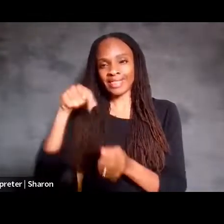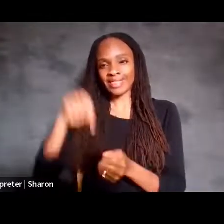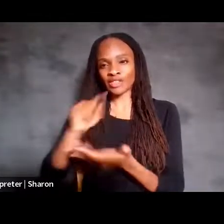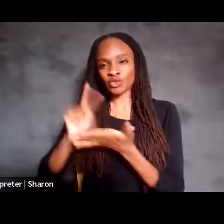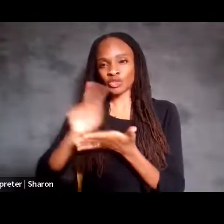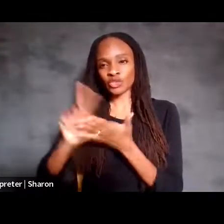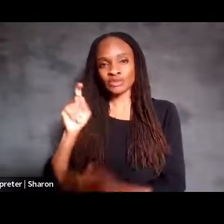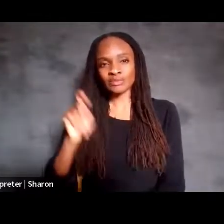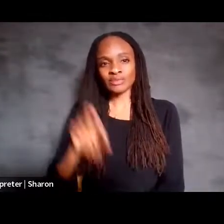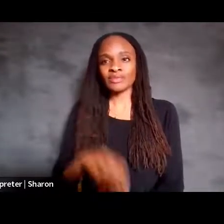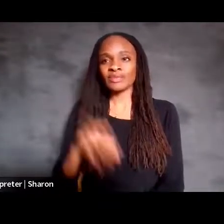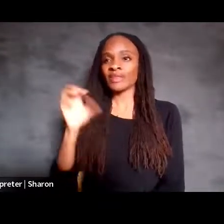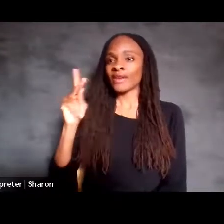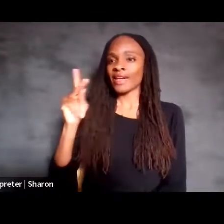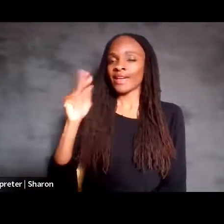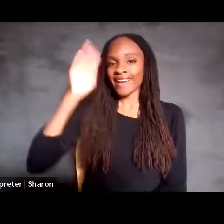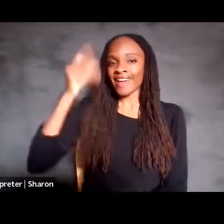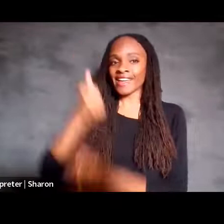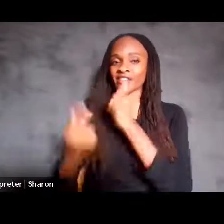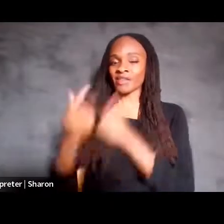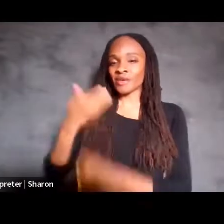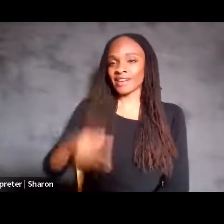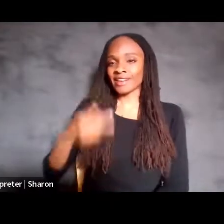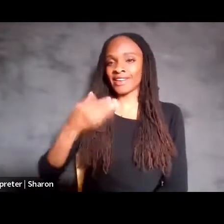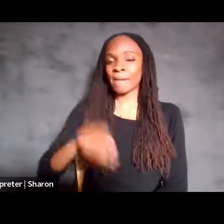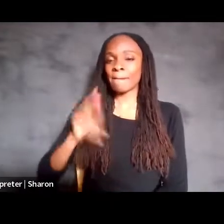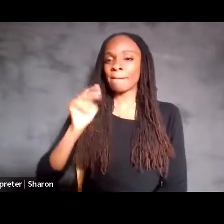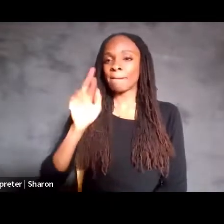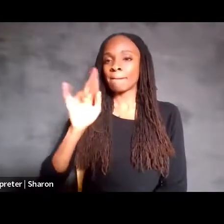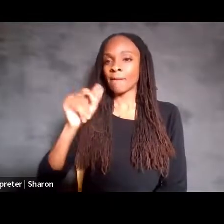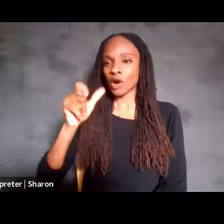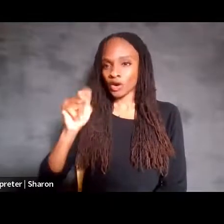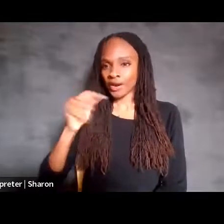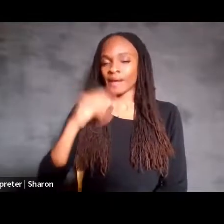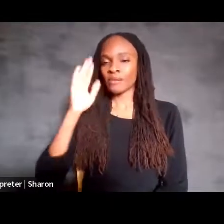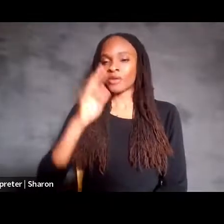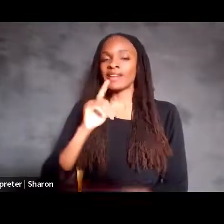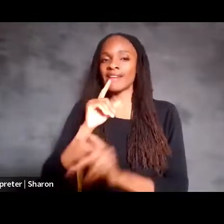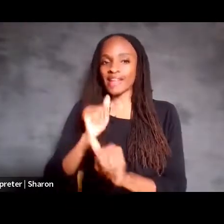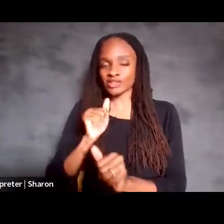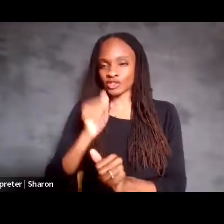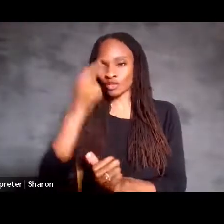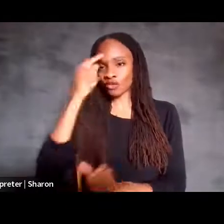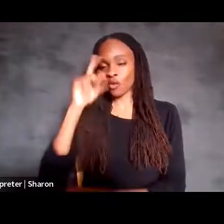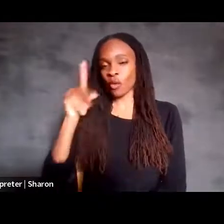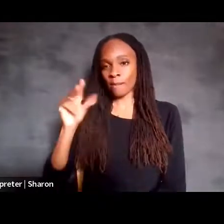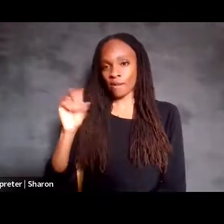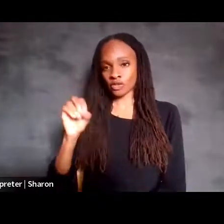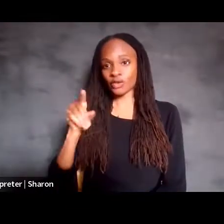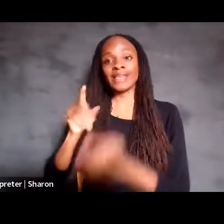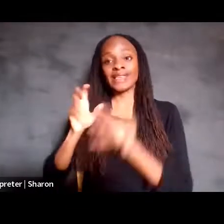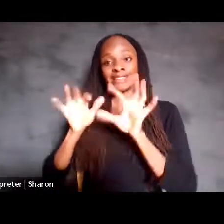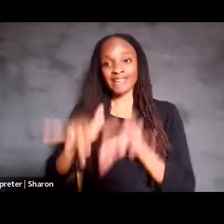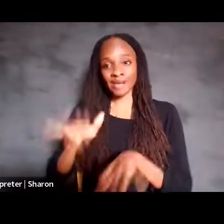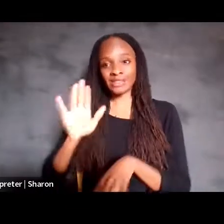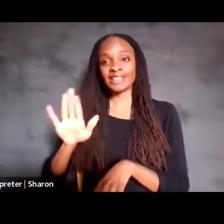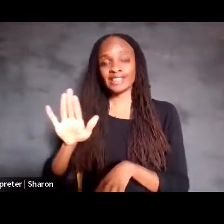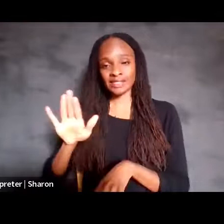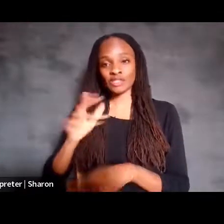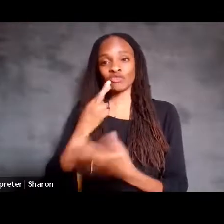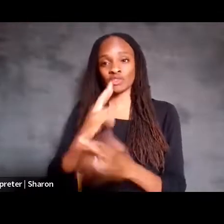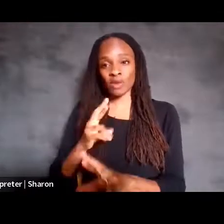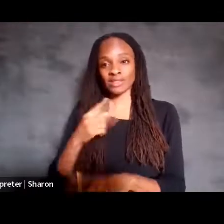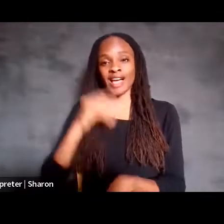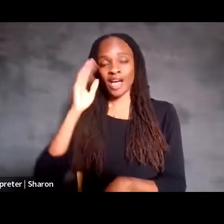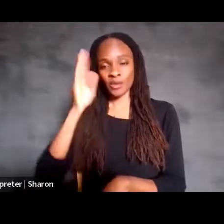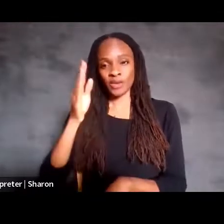Okay. Hi, everyone. Margaret, I'm going to answer for Pancho. Pancho has typed out his response here, so I'll read